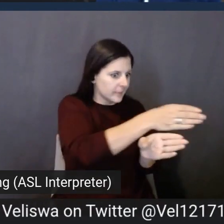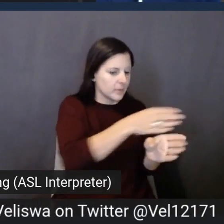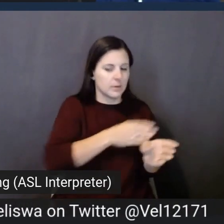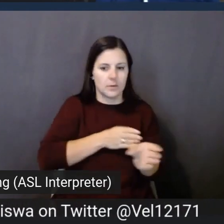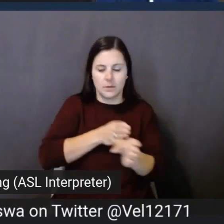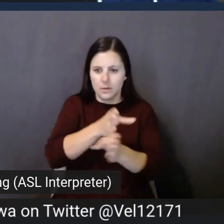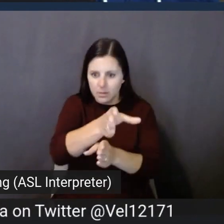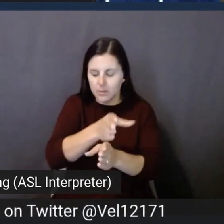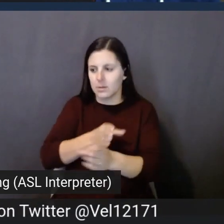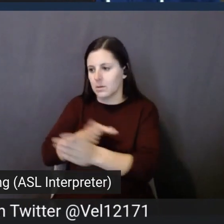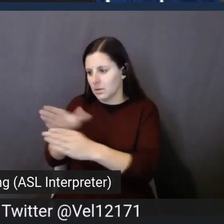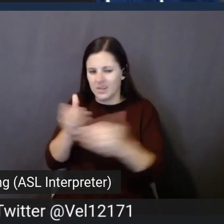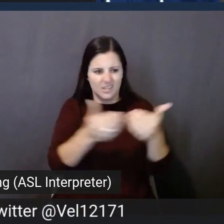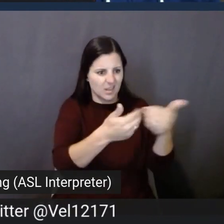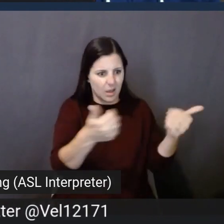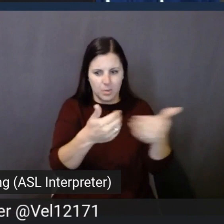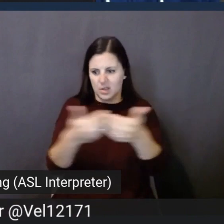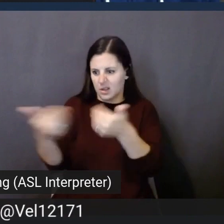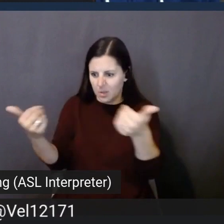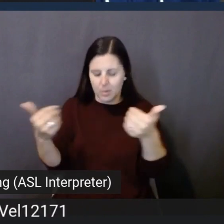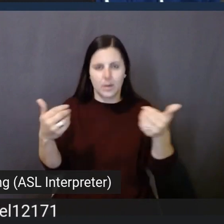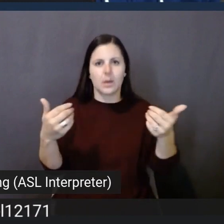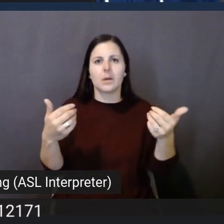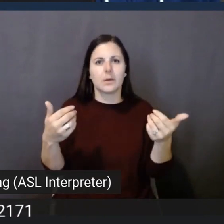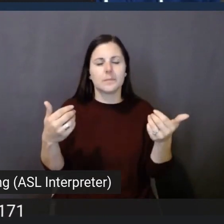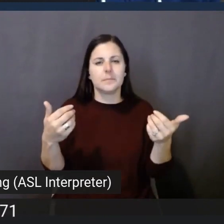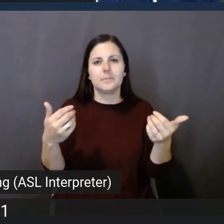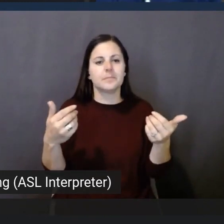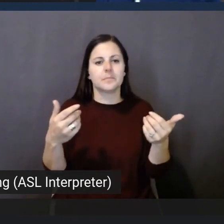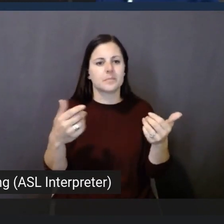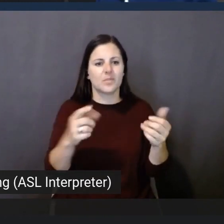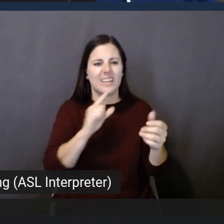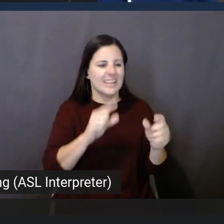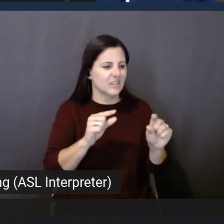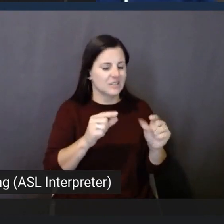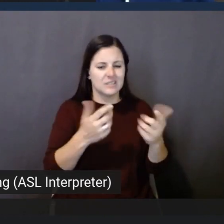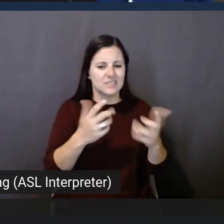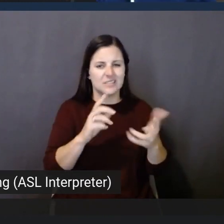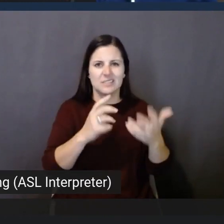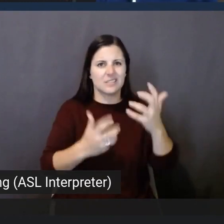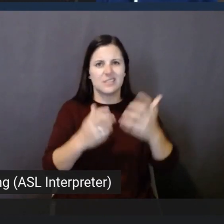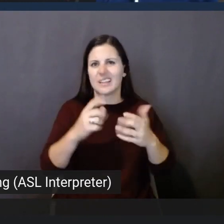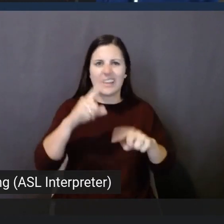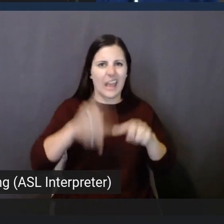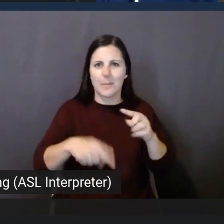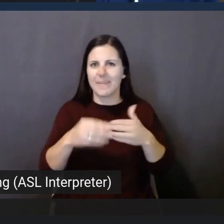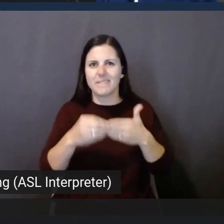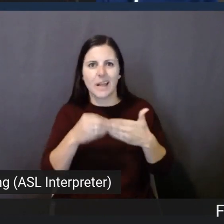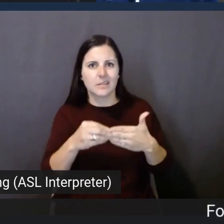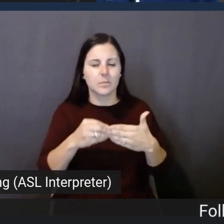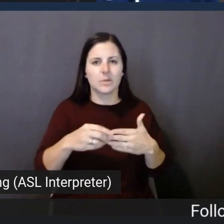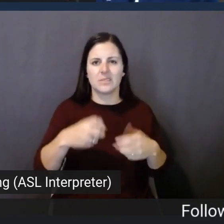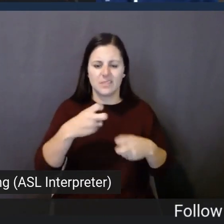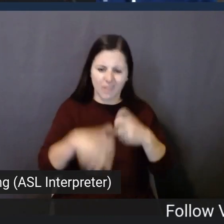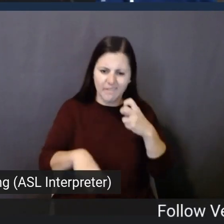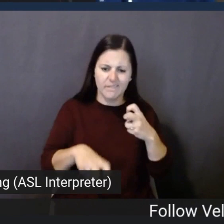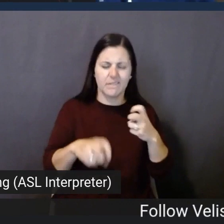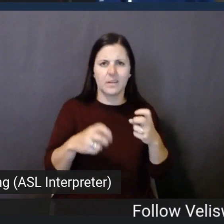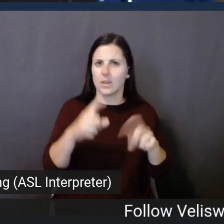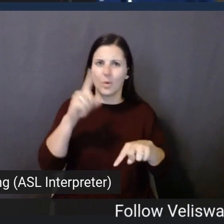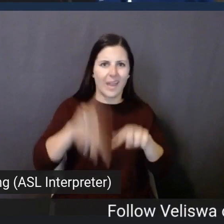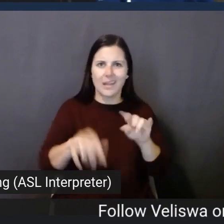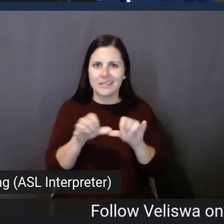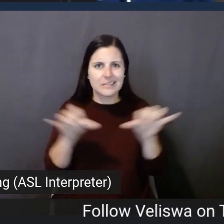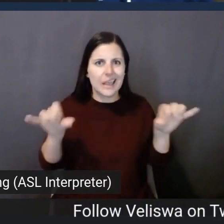So essentially, then what happens is you end up with this piecemeal solution that lacks flexibility and is just difficult to scale. So